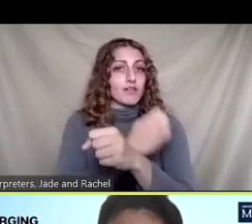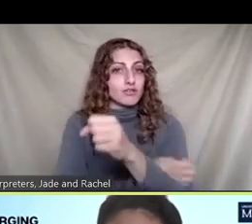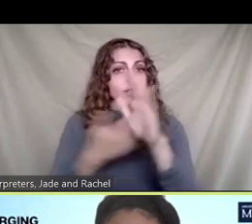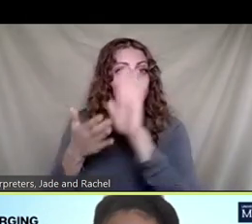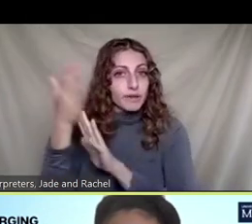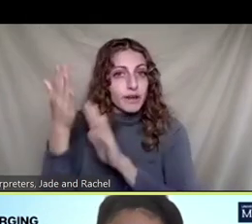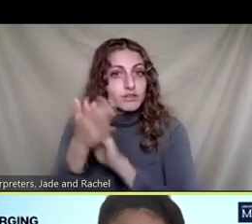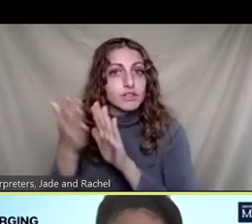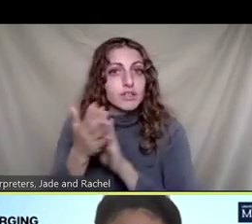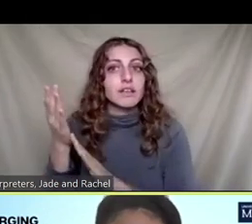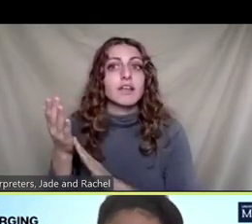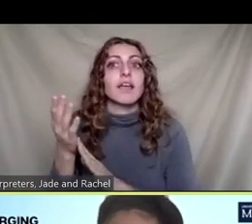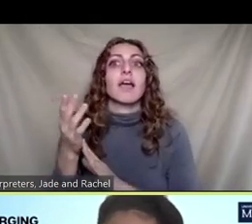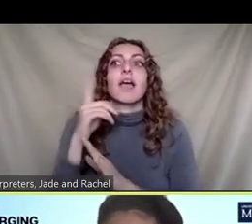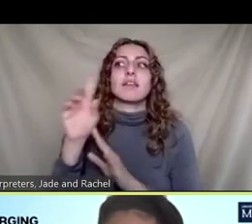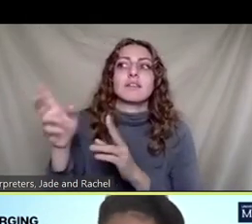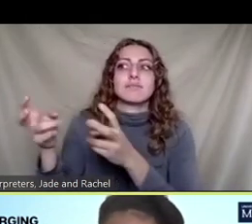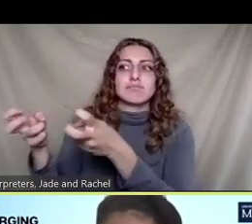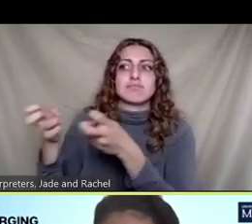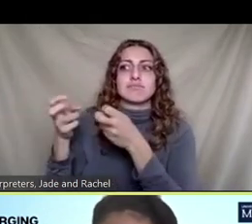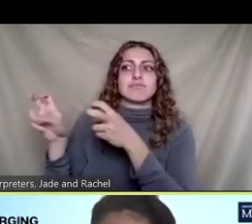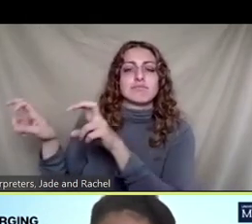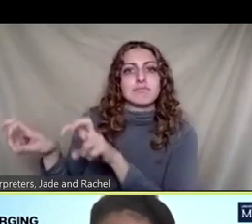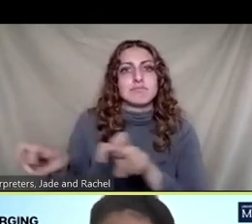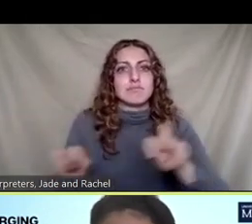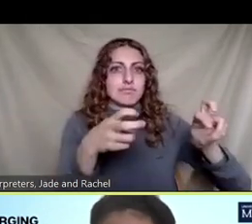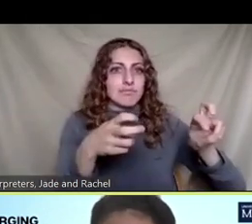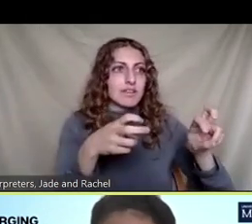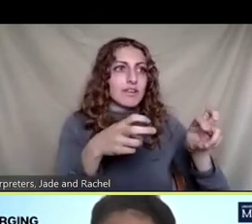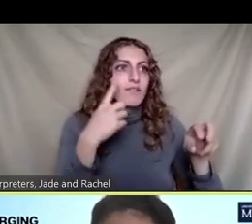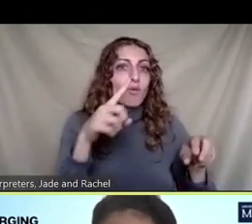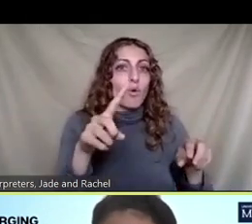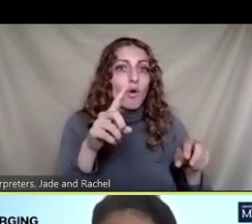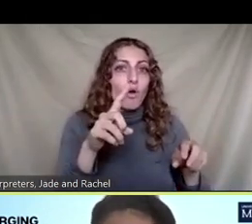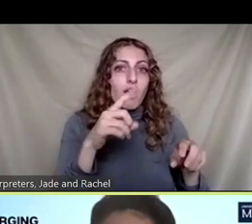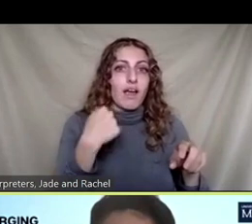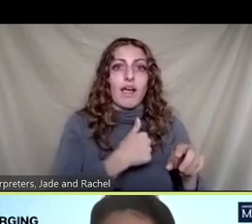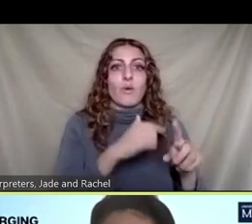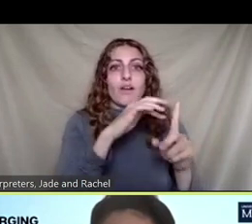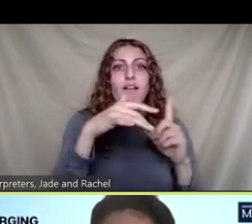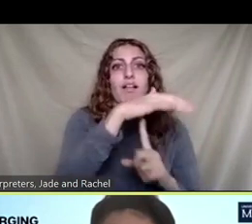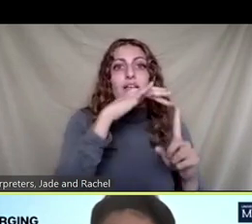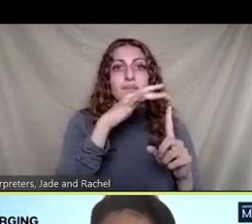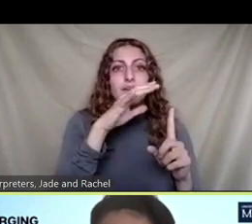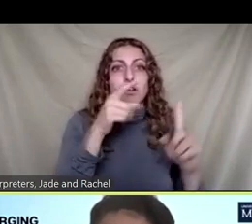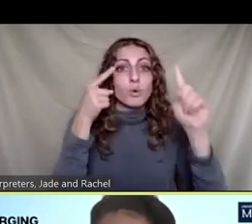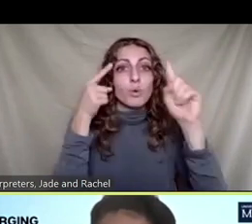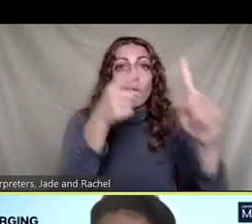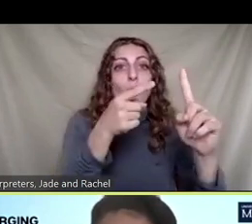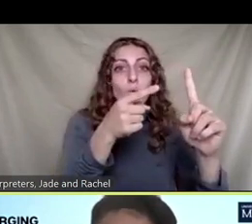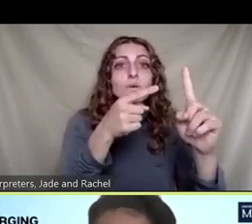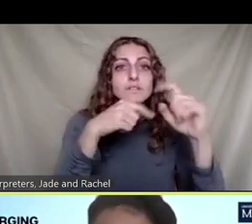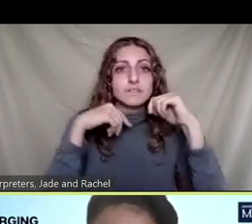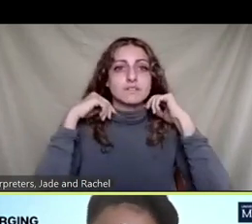away from our climate goals. Dr. think that's probably the most dead on way to, to address our climate issues. Dr. And